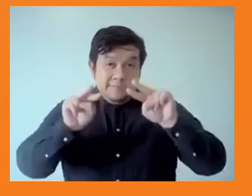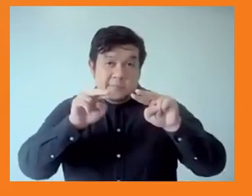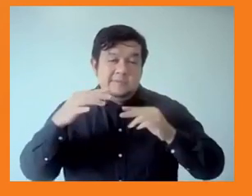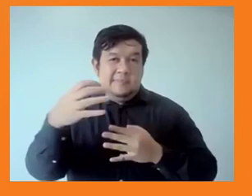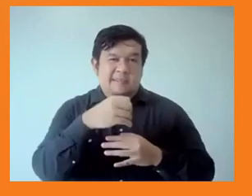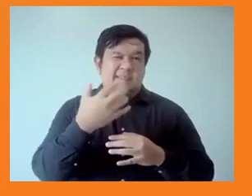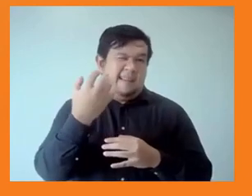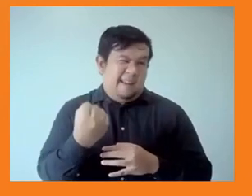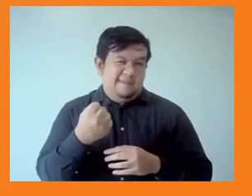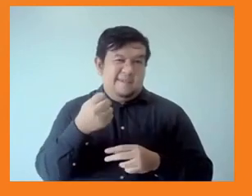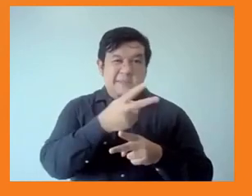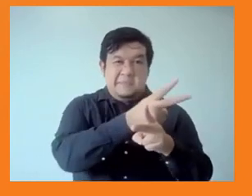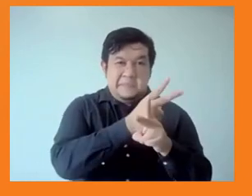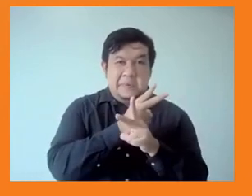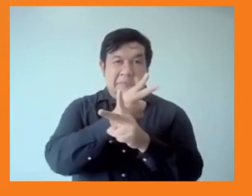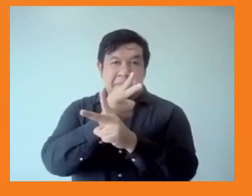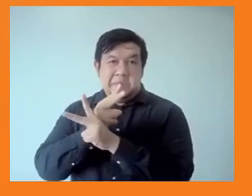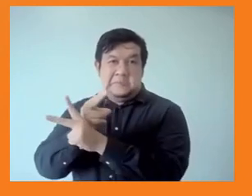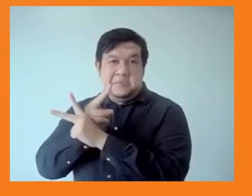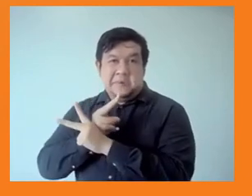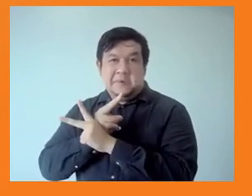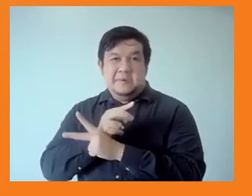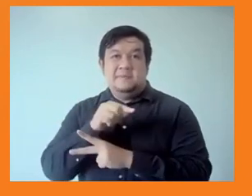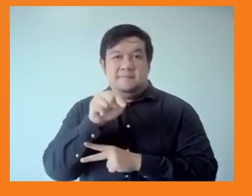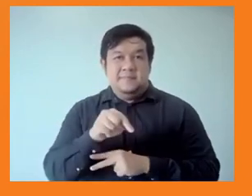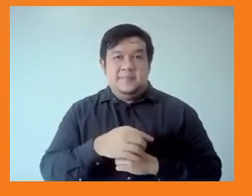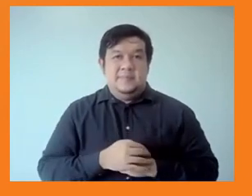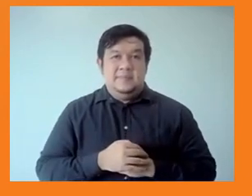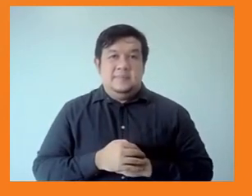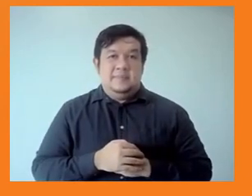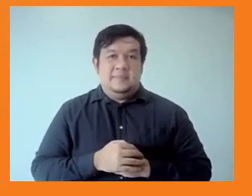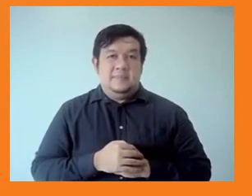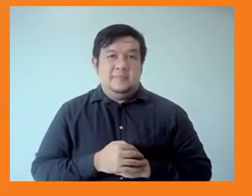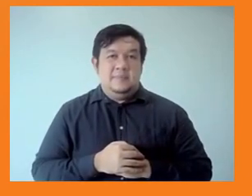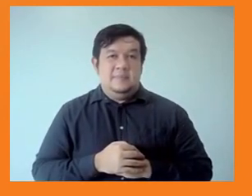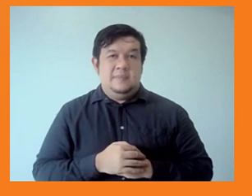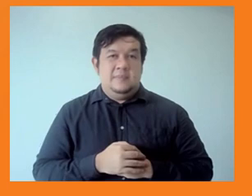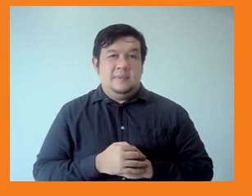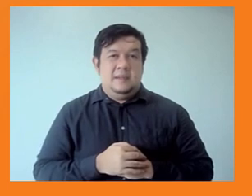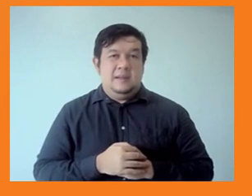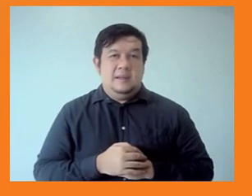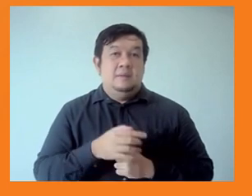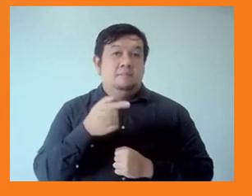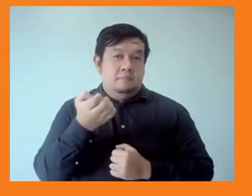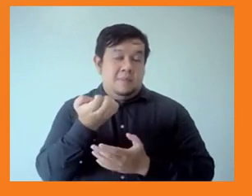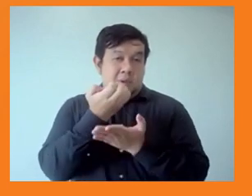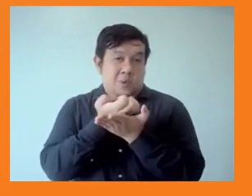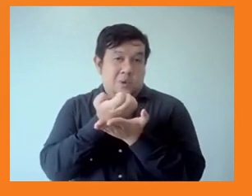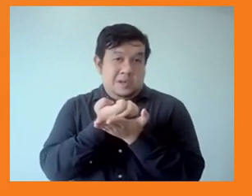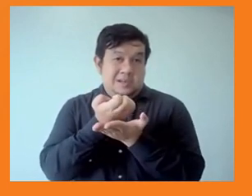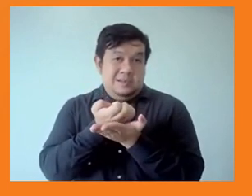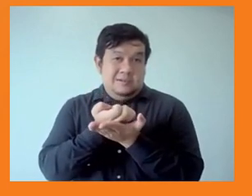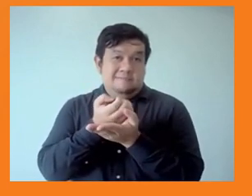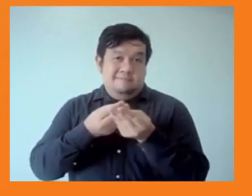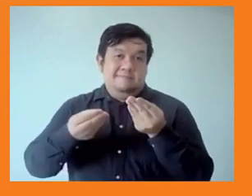.1% of GDP protecting its citizens in both health and economic terms. But the greater access to